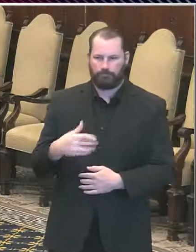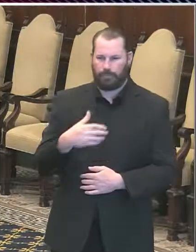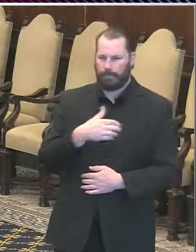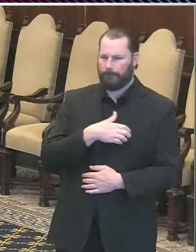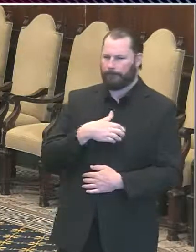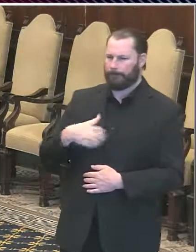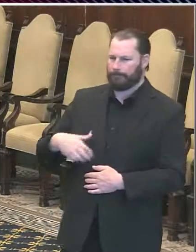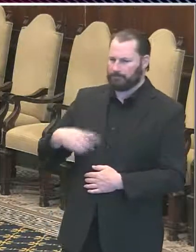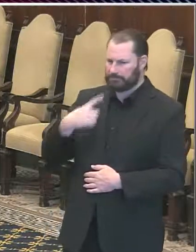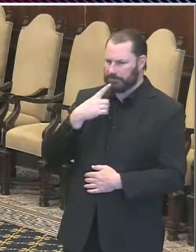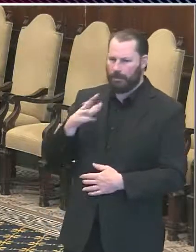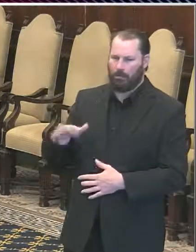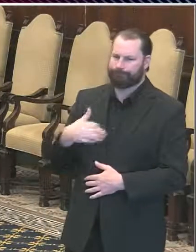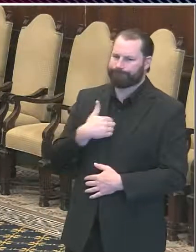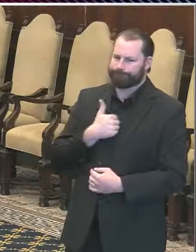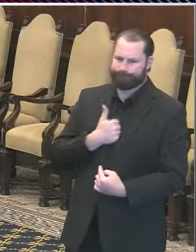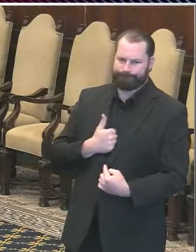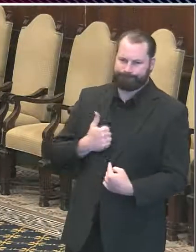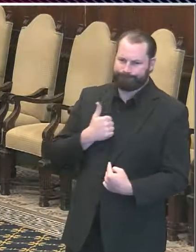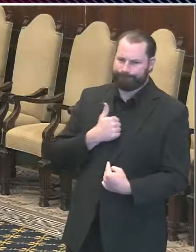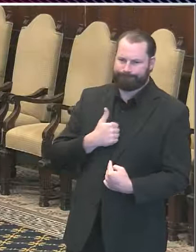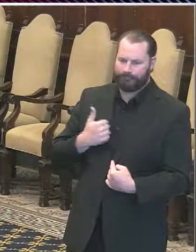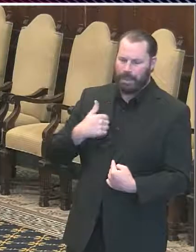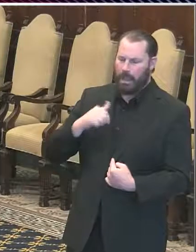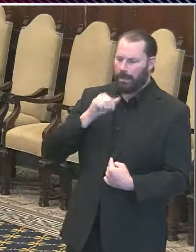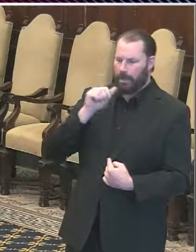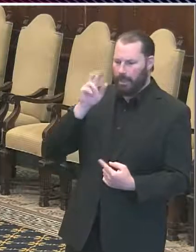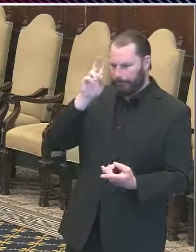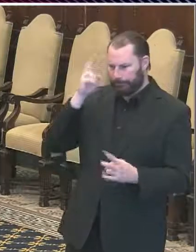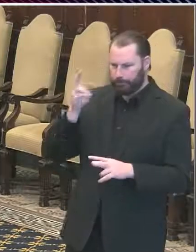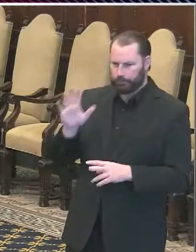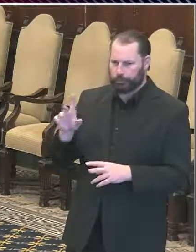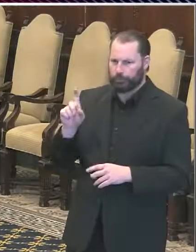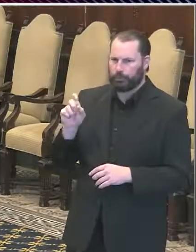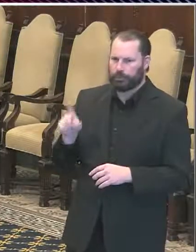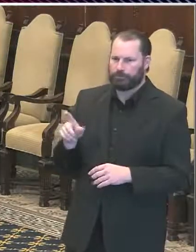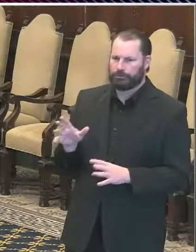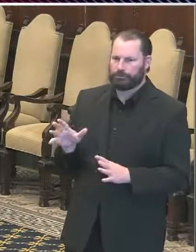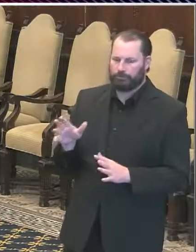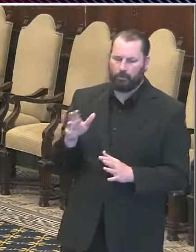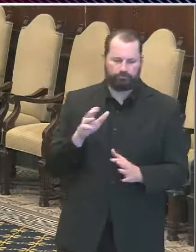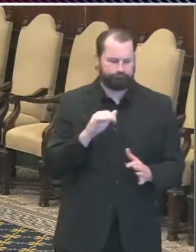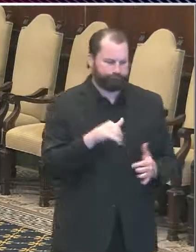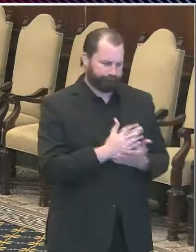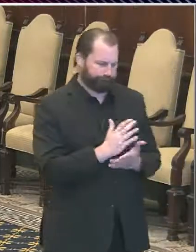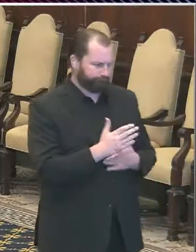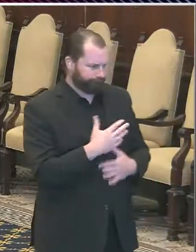answered a question. Sorry, Mr. Merritt. Okay. Thank you. Thank you. That's all.